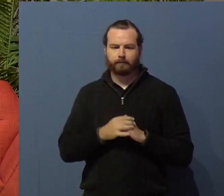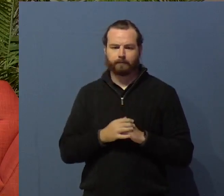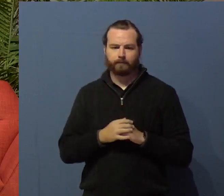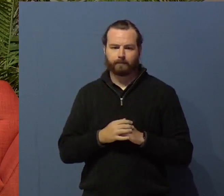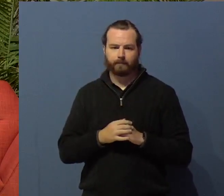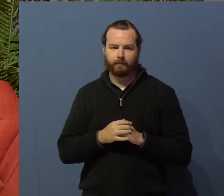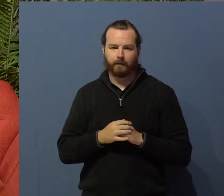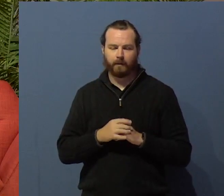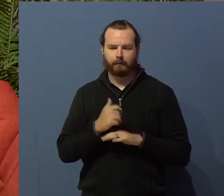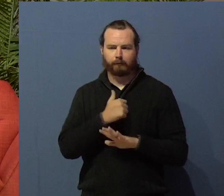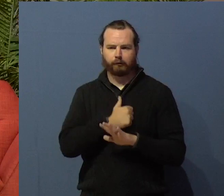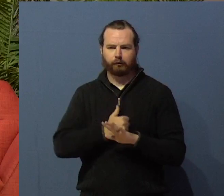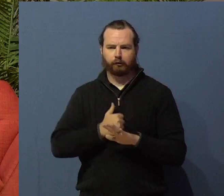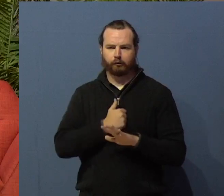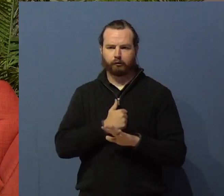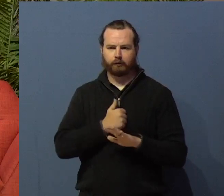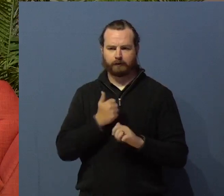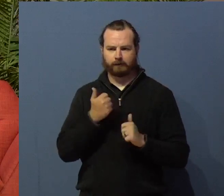Sorry.